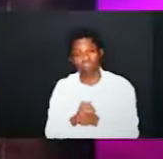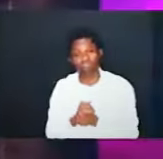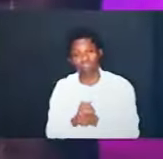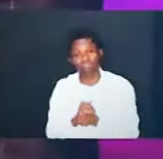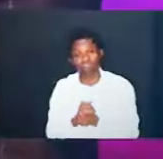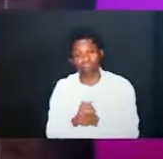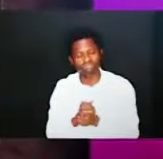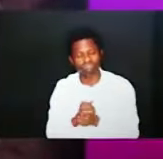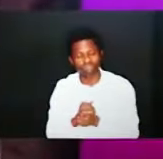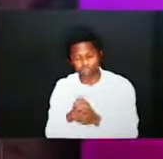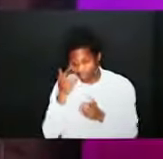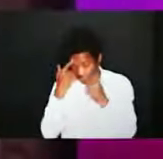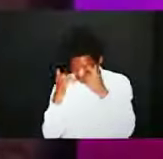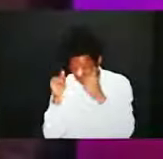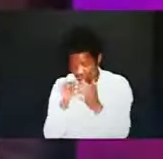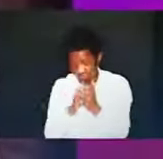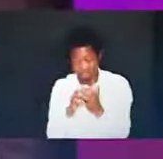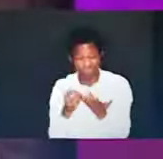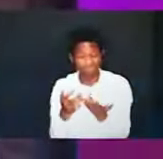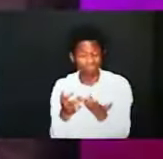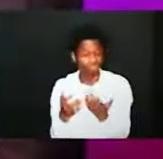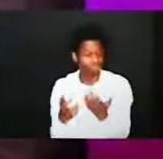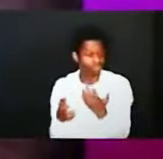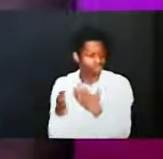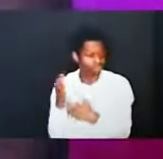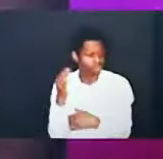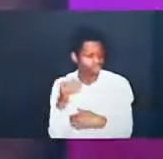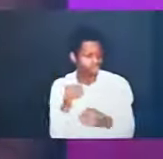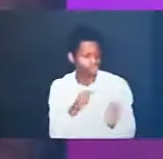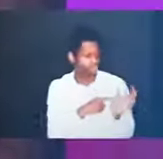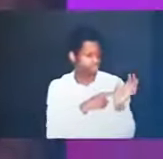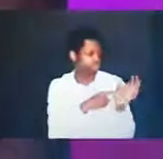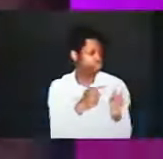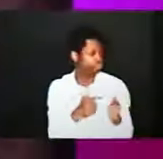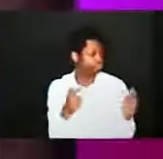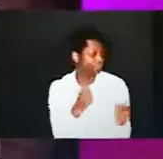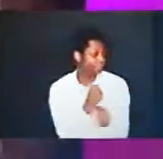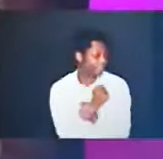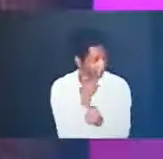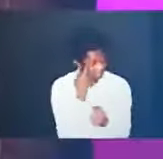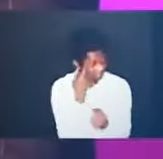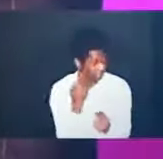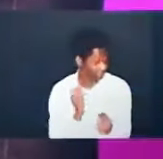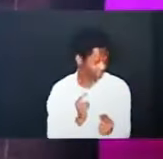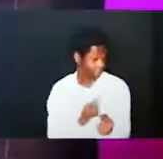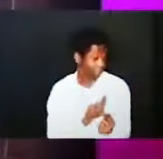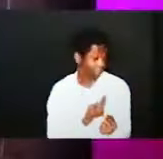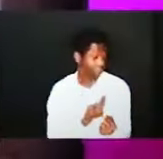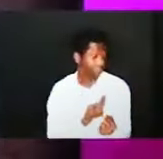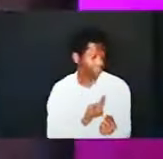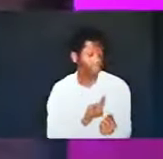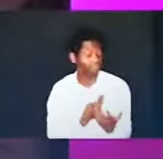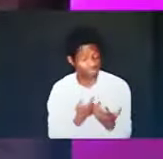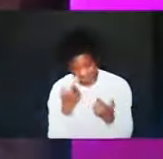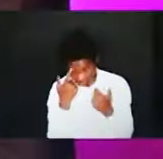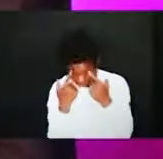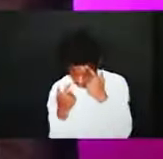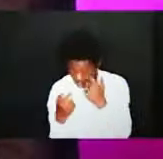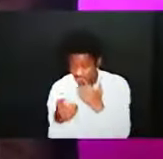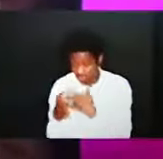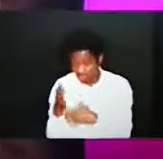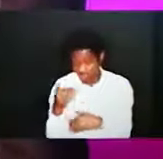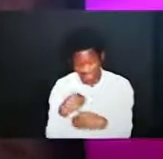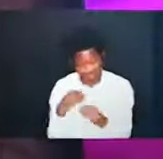so as a result of god's love exhibited in his mercy towards us and because of his